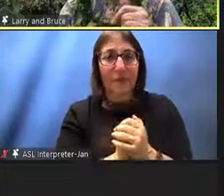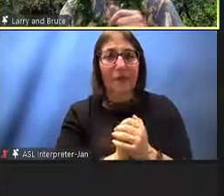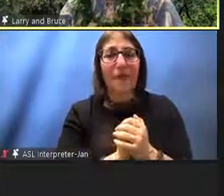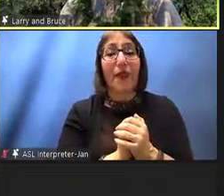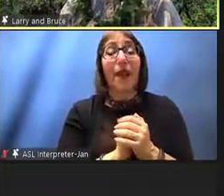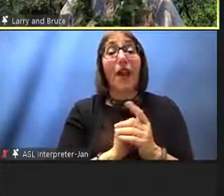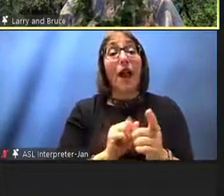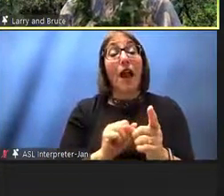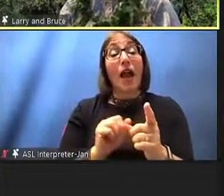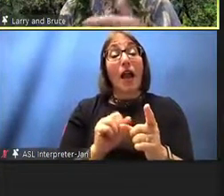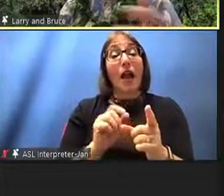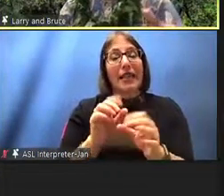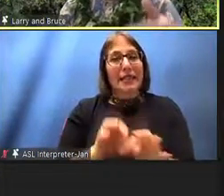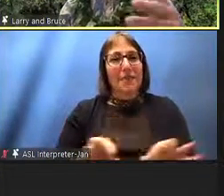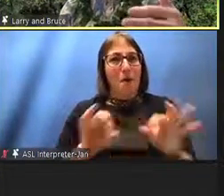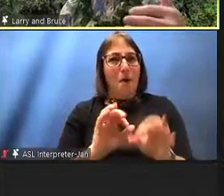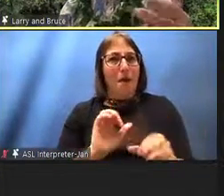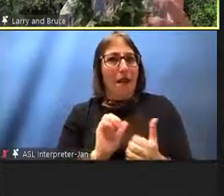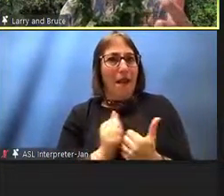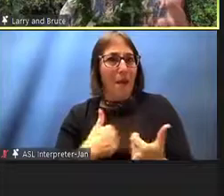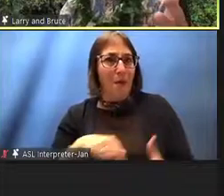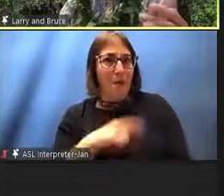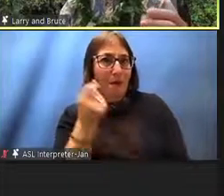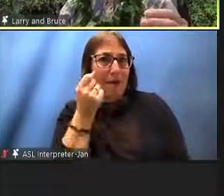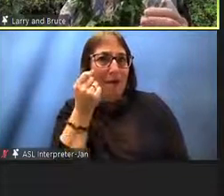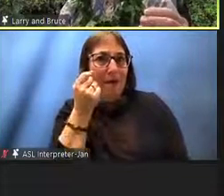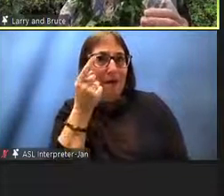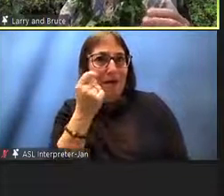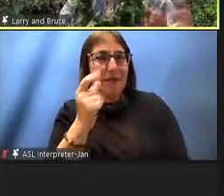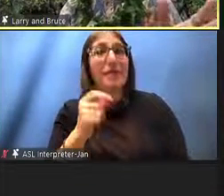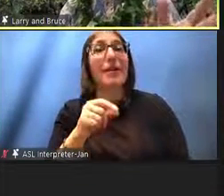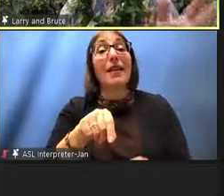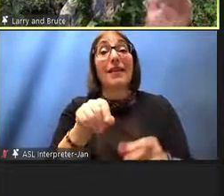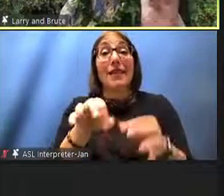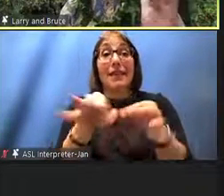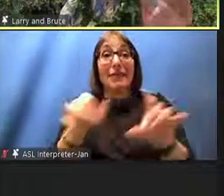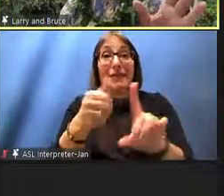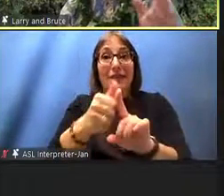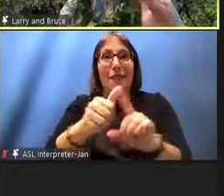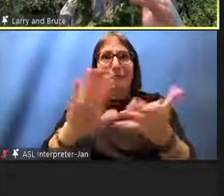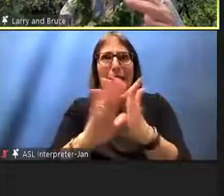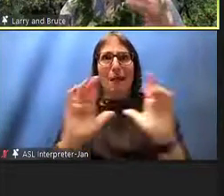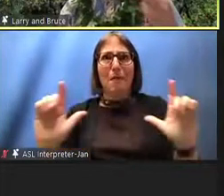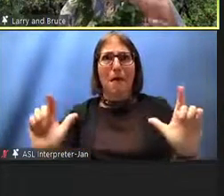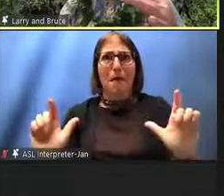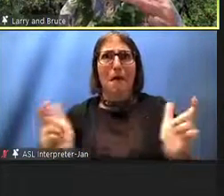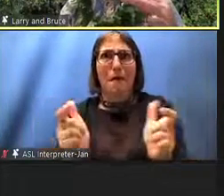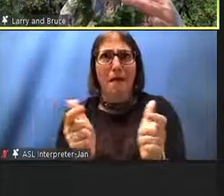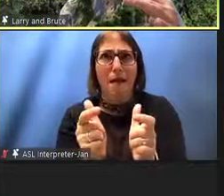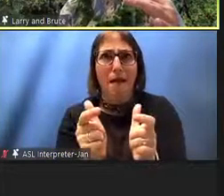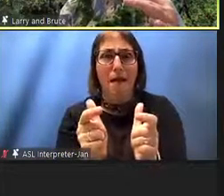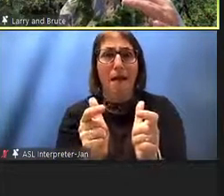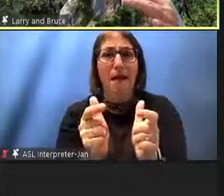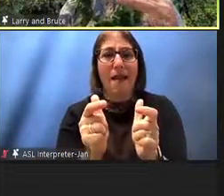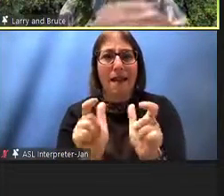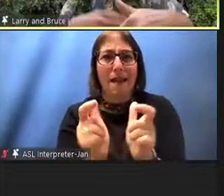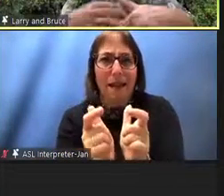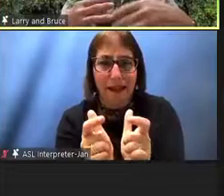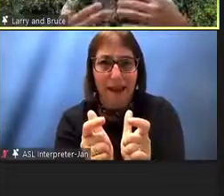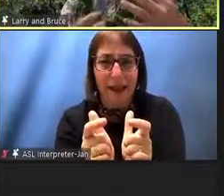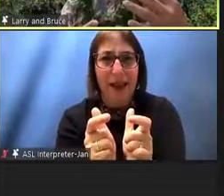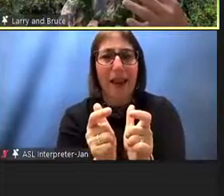understand how we came to become endangered but how we are going to be working in